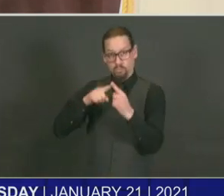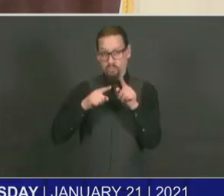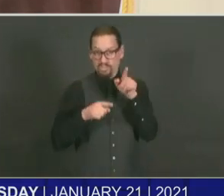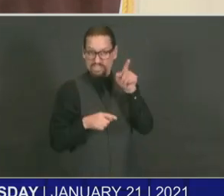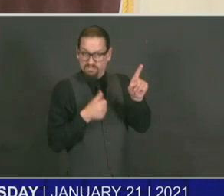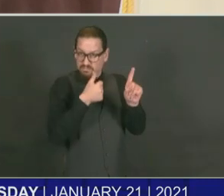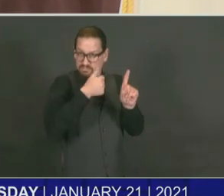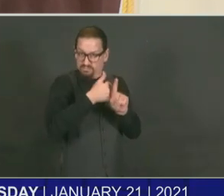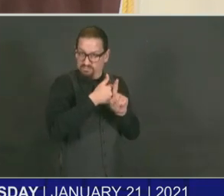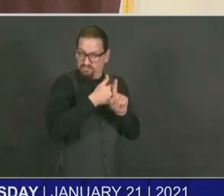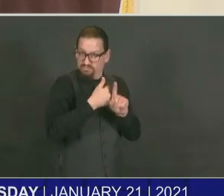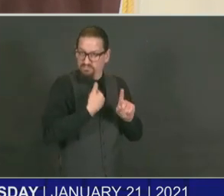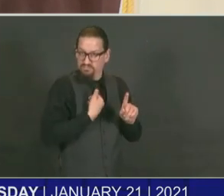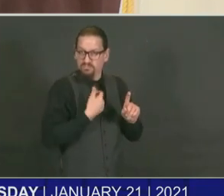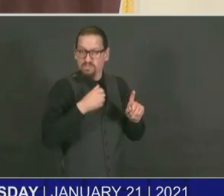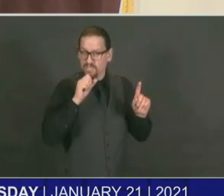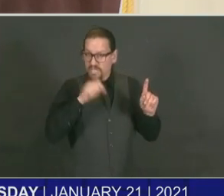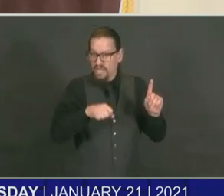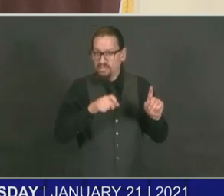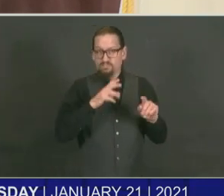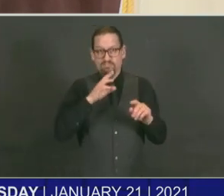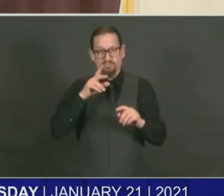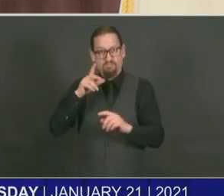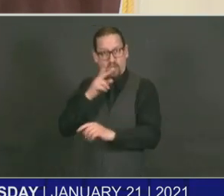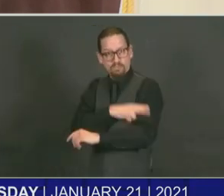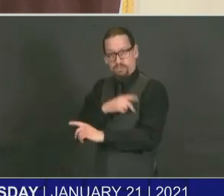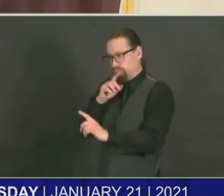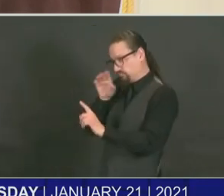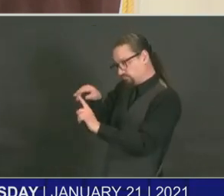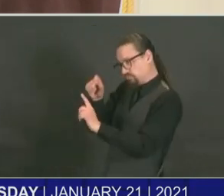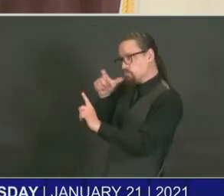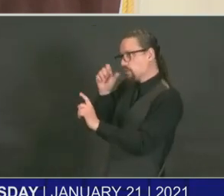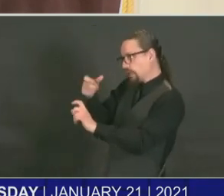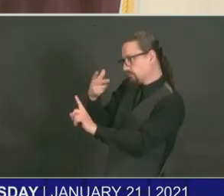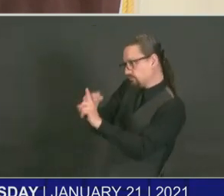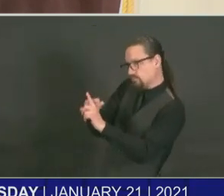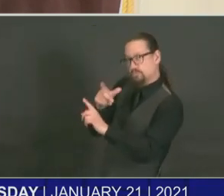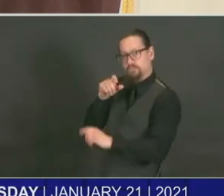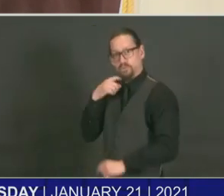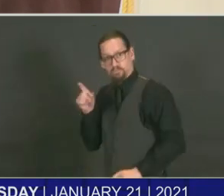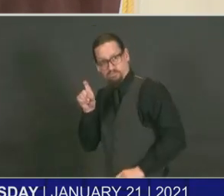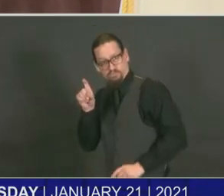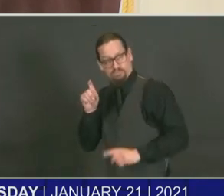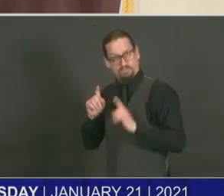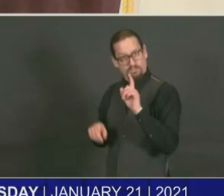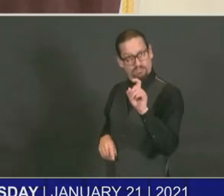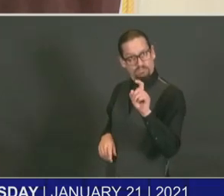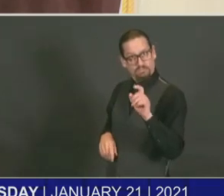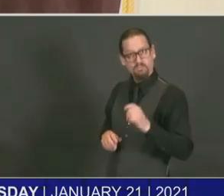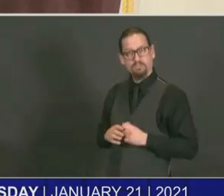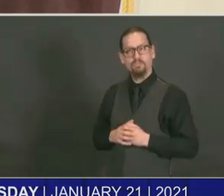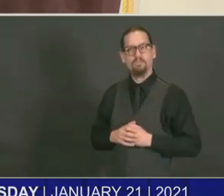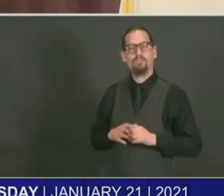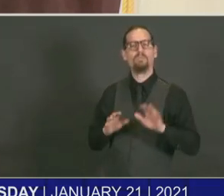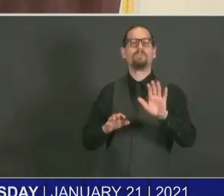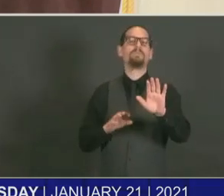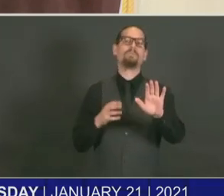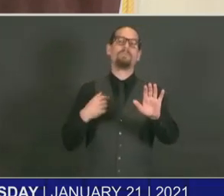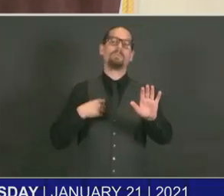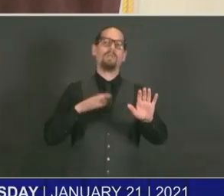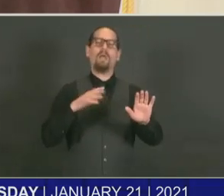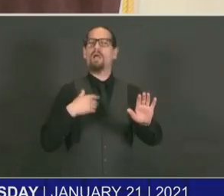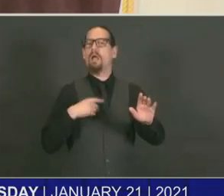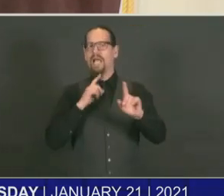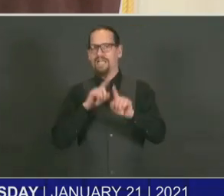get, you're going to say everything's fine, it's all good, they're all good to get a shot? We're going to be happy to provide any information